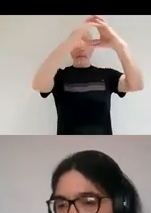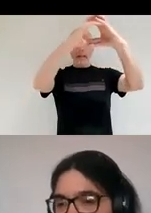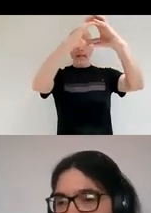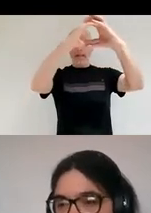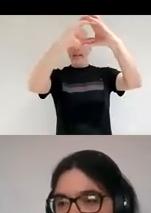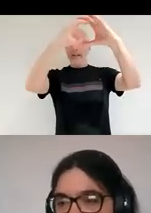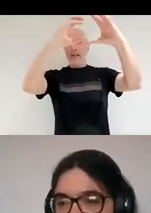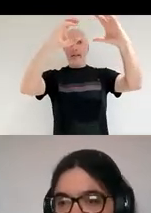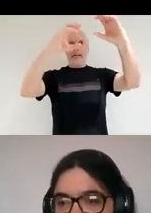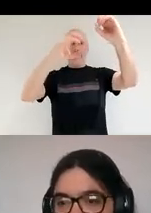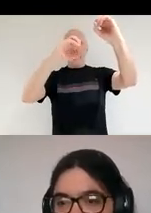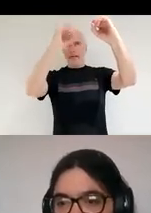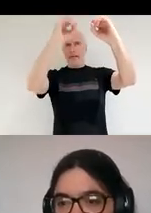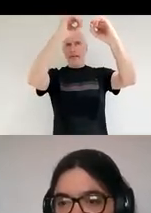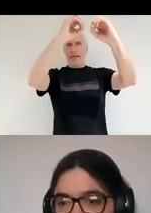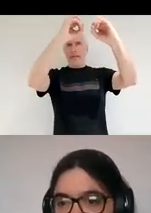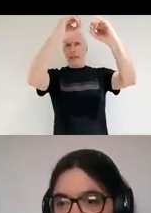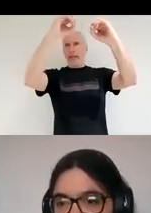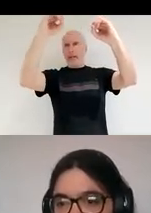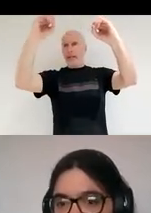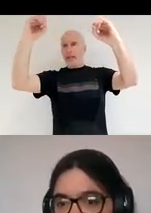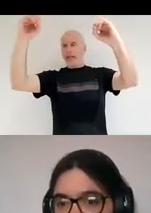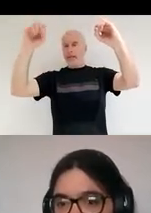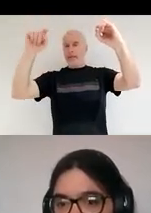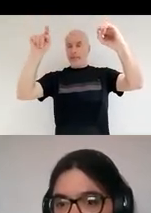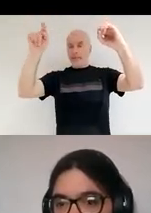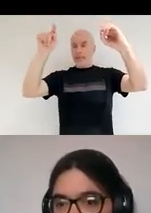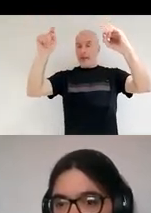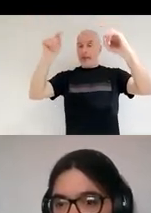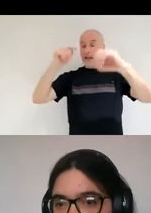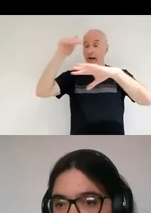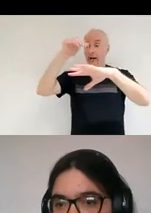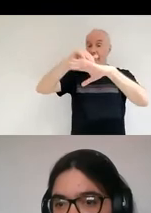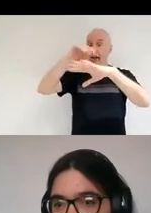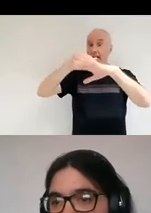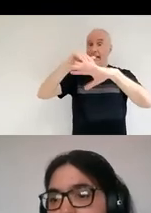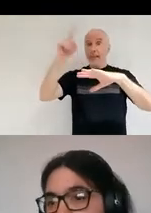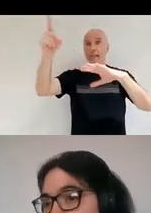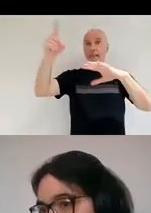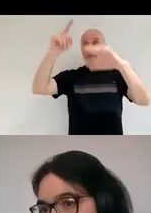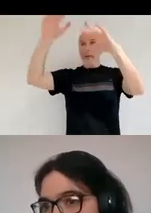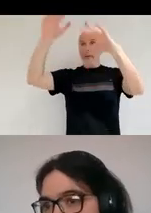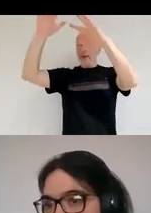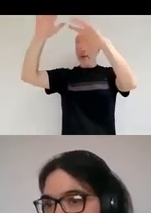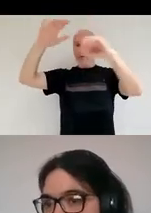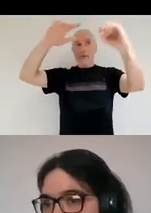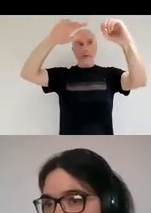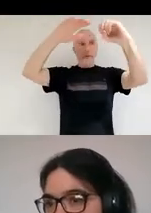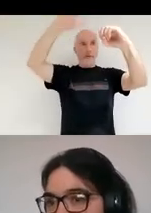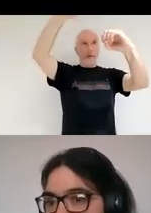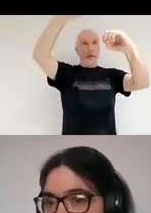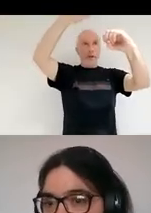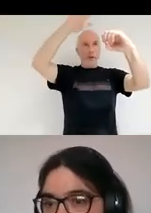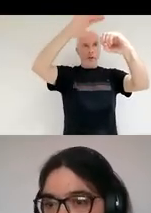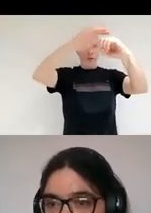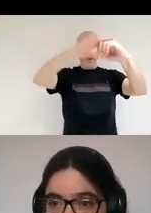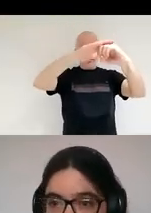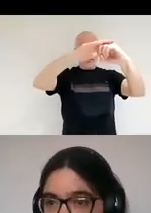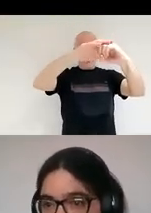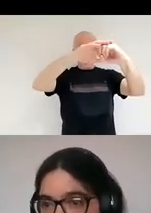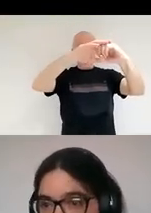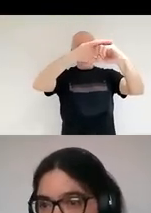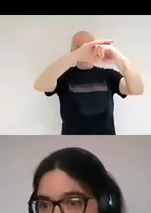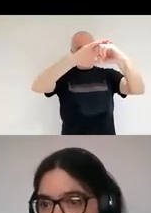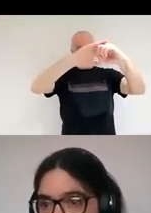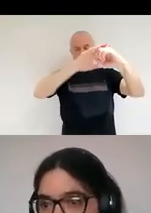Is that affected by the composition of the dust that potentially is falling on them? Yeah, absolutely. I mean, if you, if you look at the